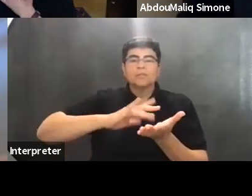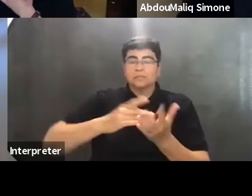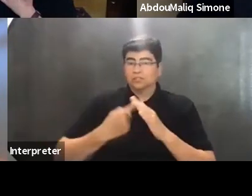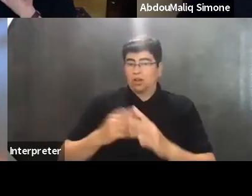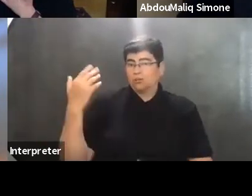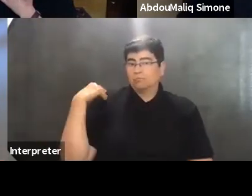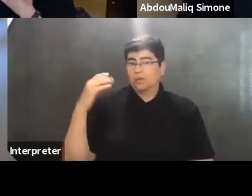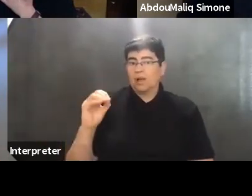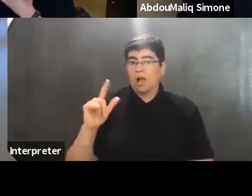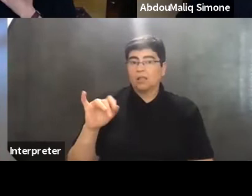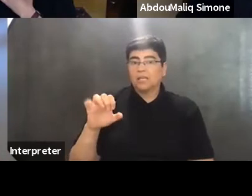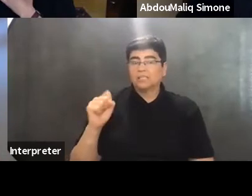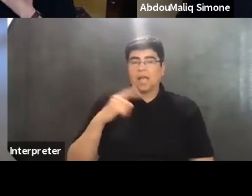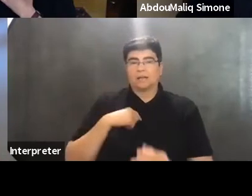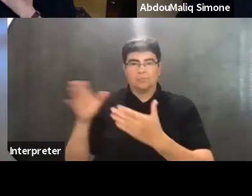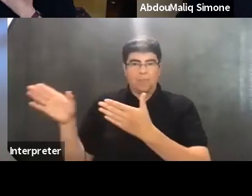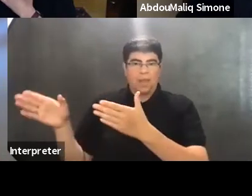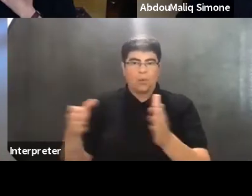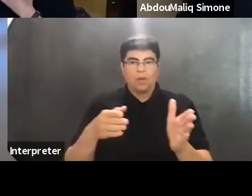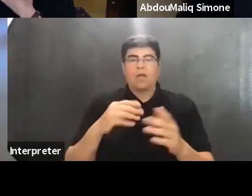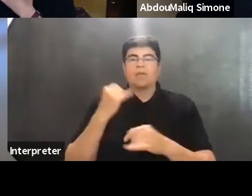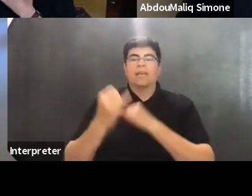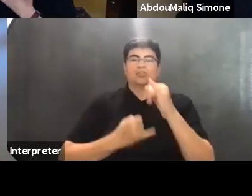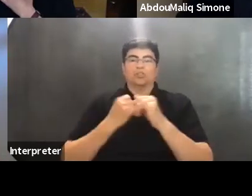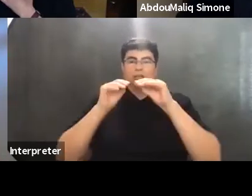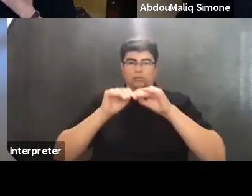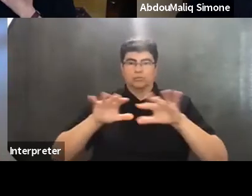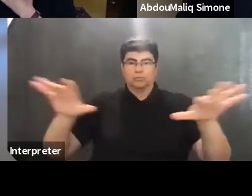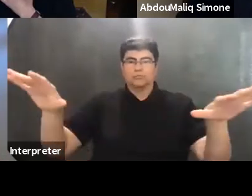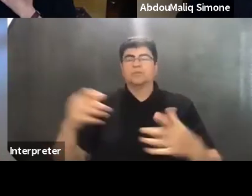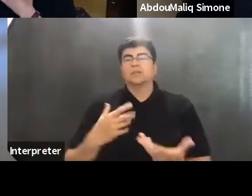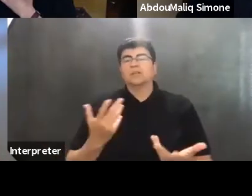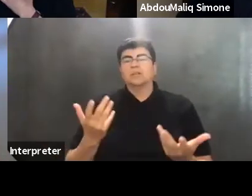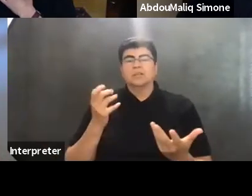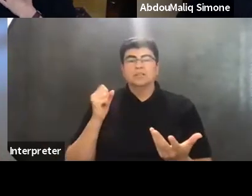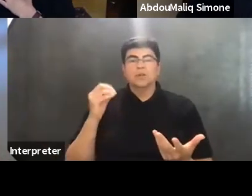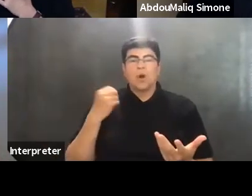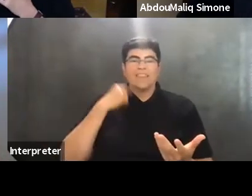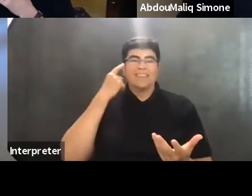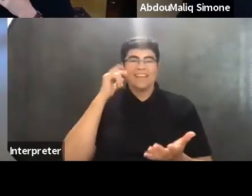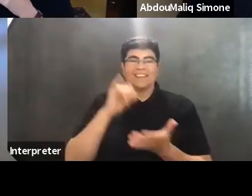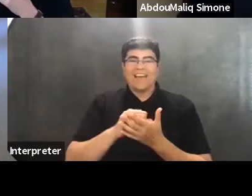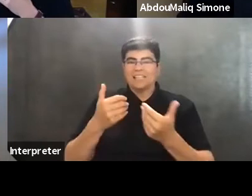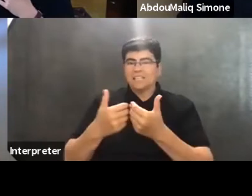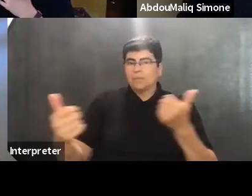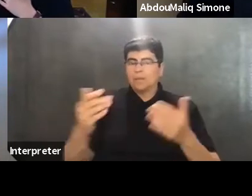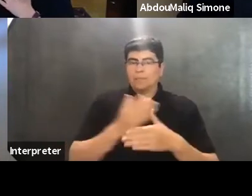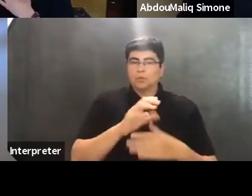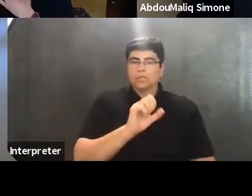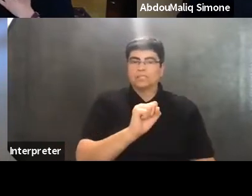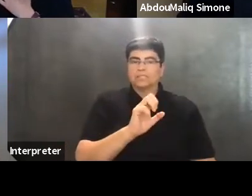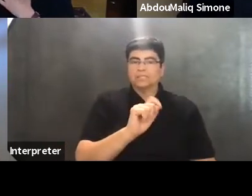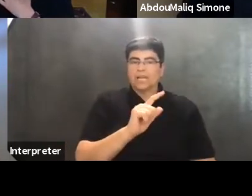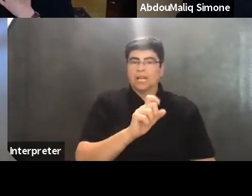made their way back and then internationalized. So I think this demarcation between settler colonialism